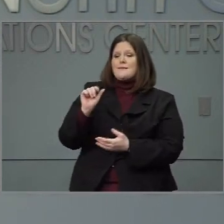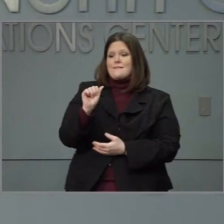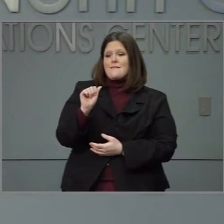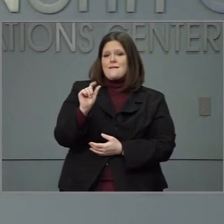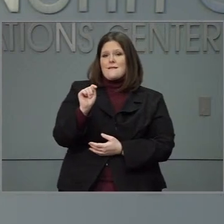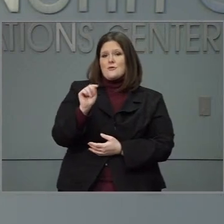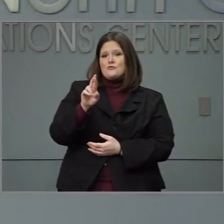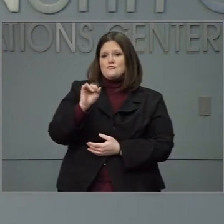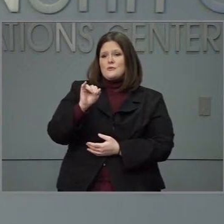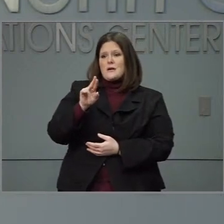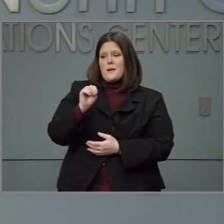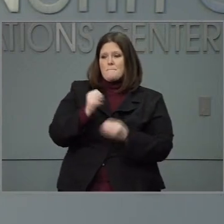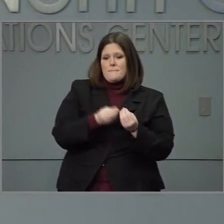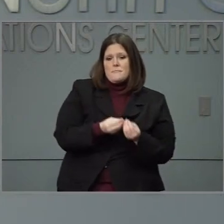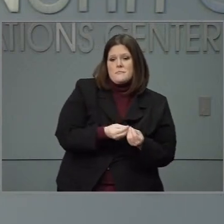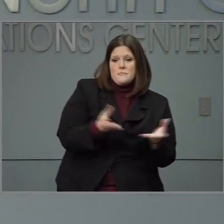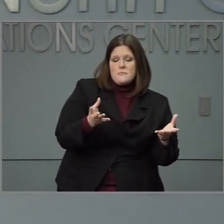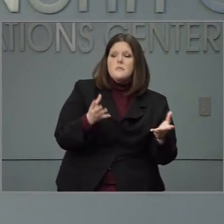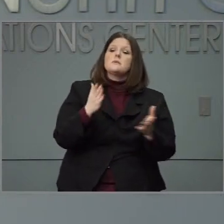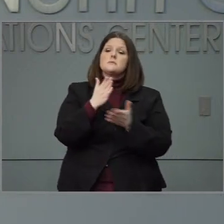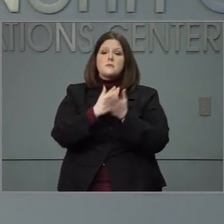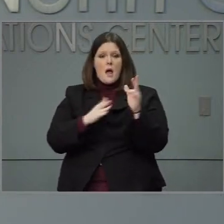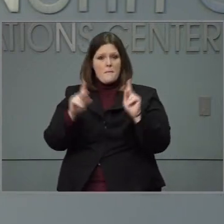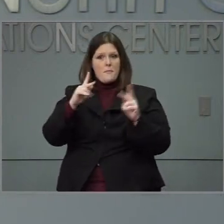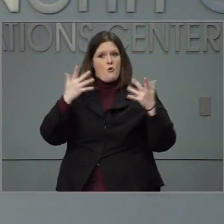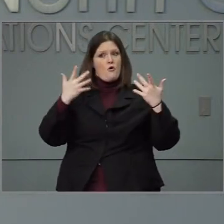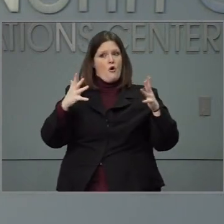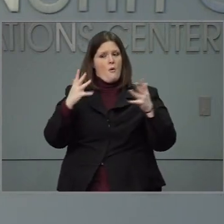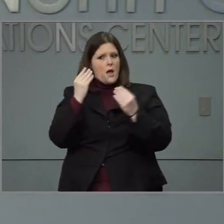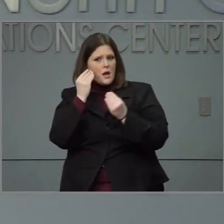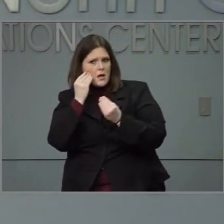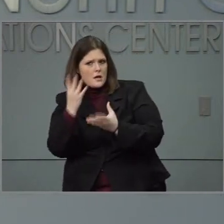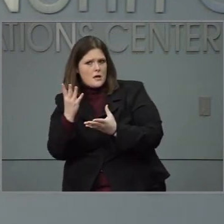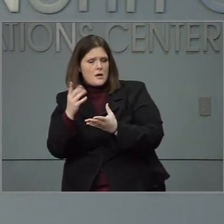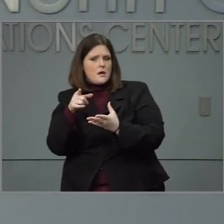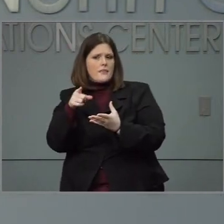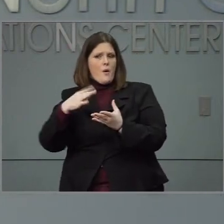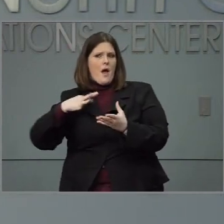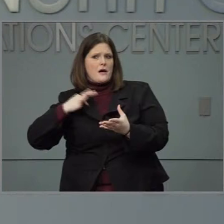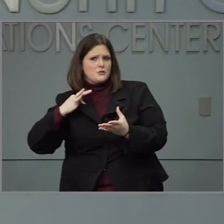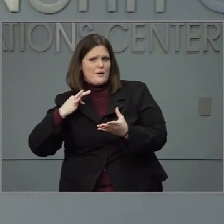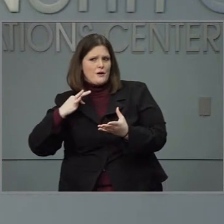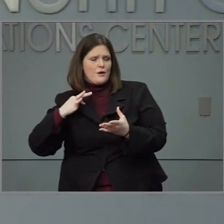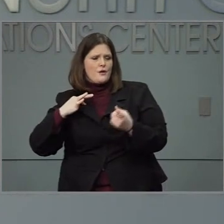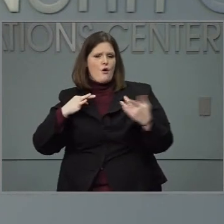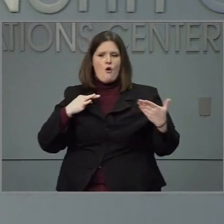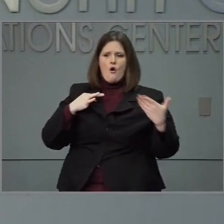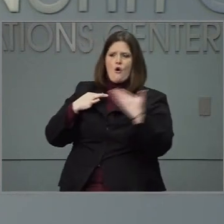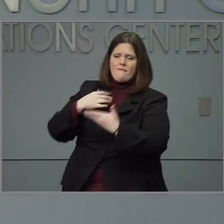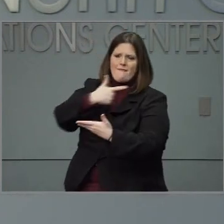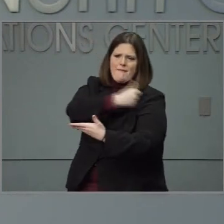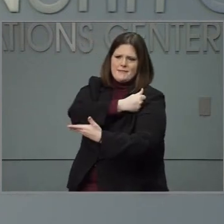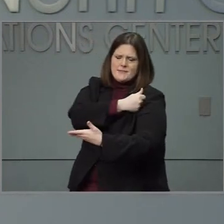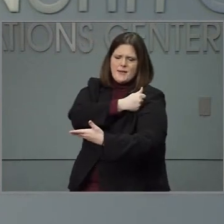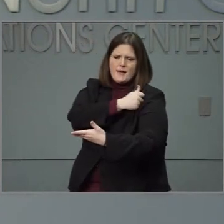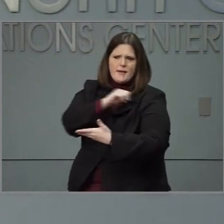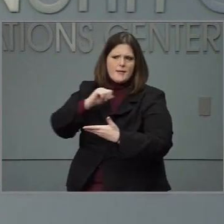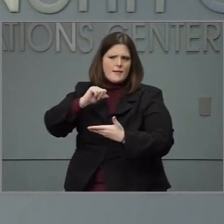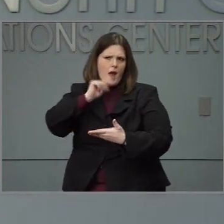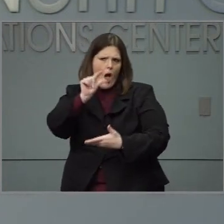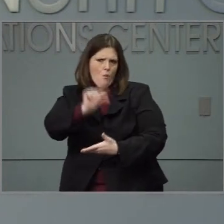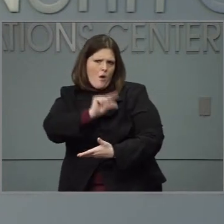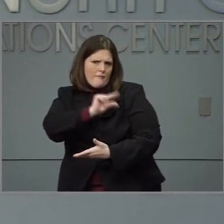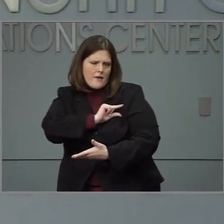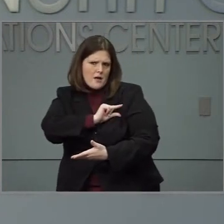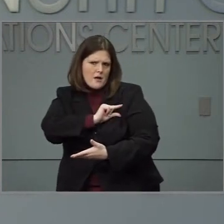some people who were notified that they were eligible when they didn't qualify and they were offered the vaccine. In that process, the hospitals have